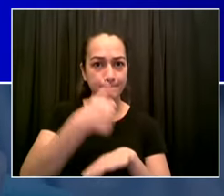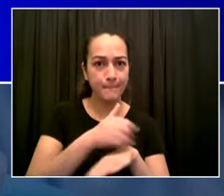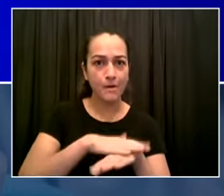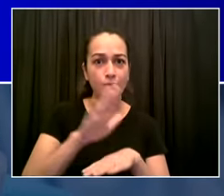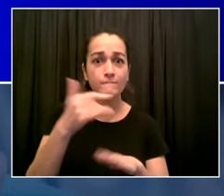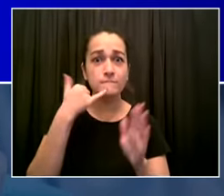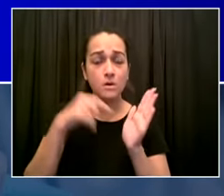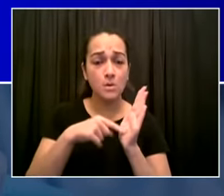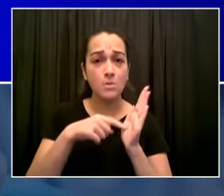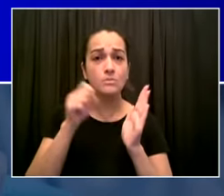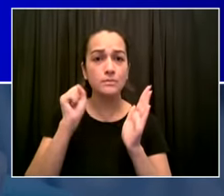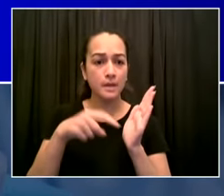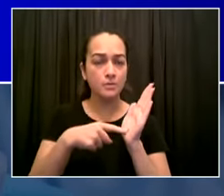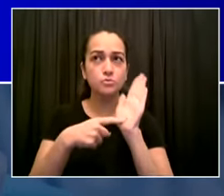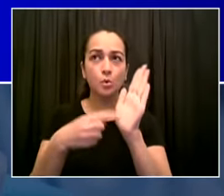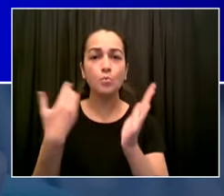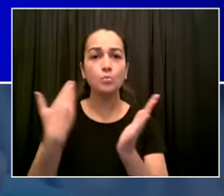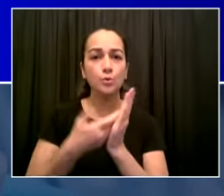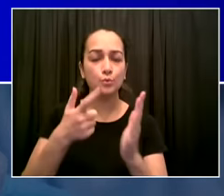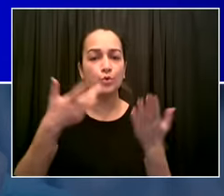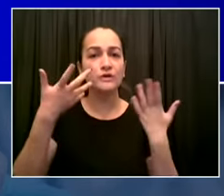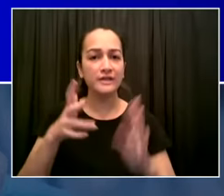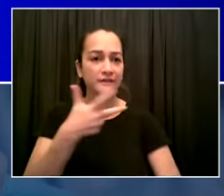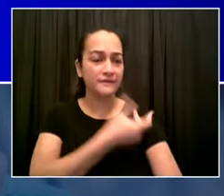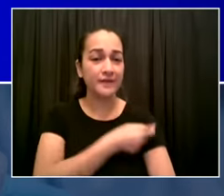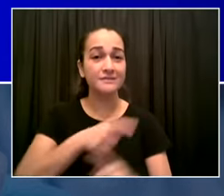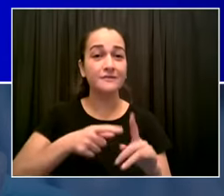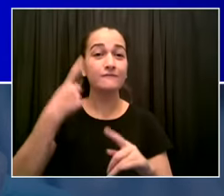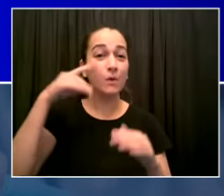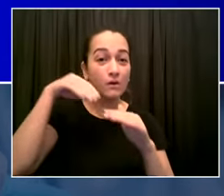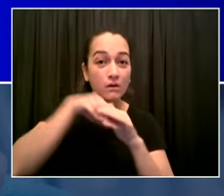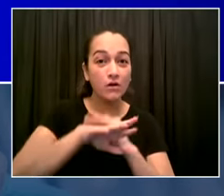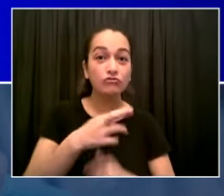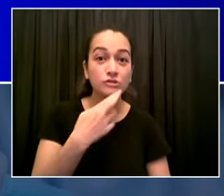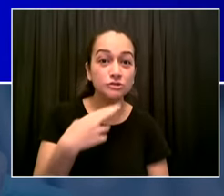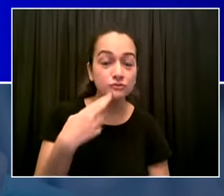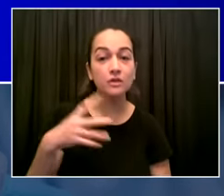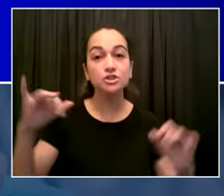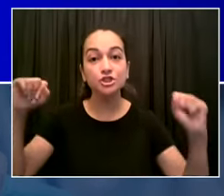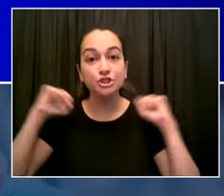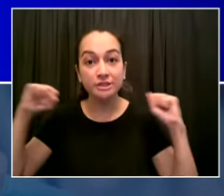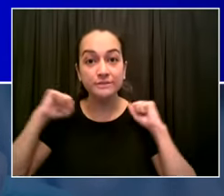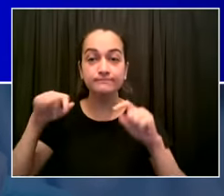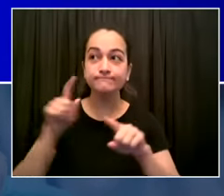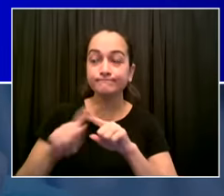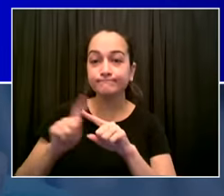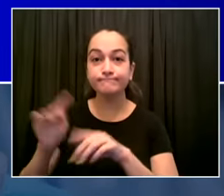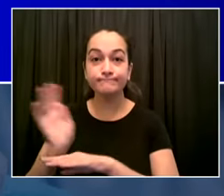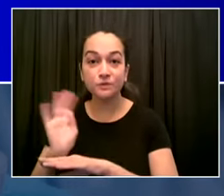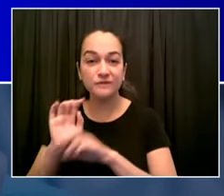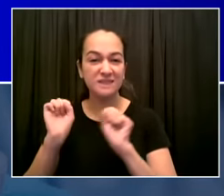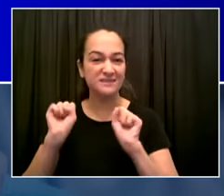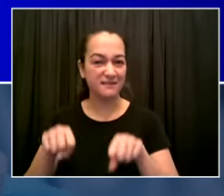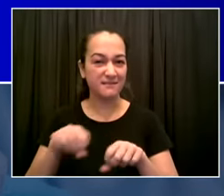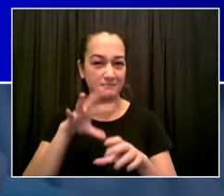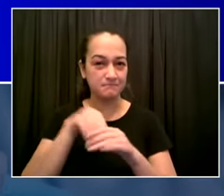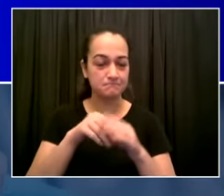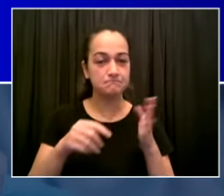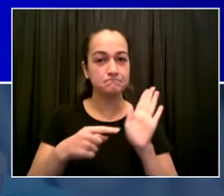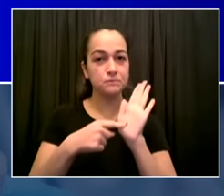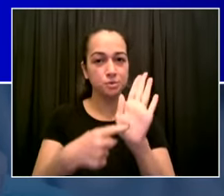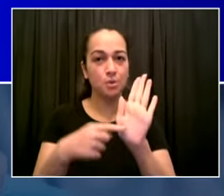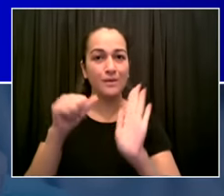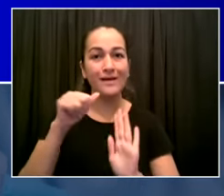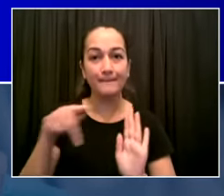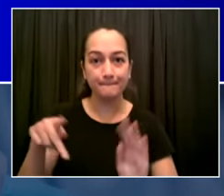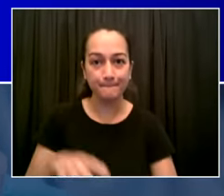especially our young people you want to fully participate you want to enjoy everything just go get vaccinated one dose get in the game then go get that second dose later uh